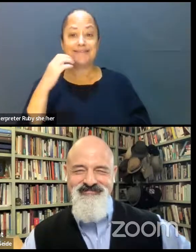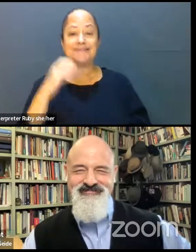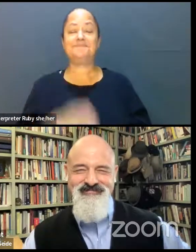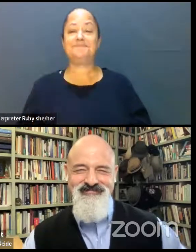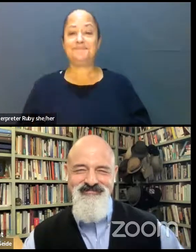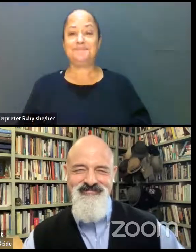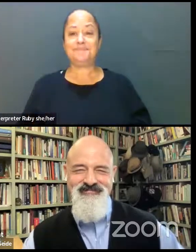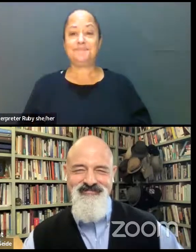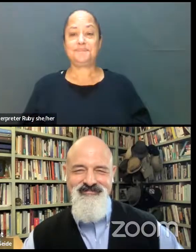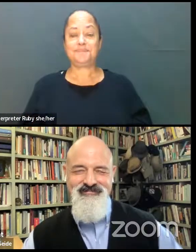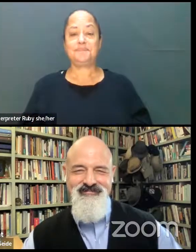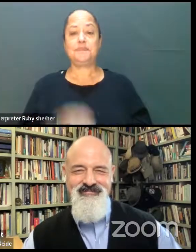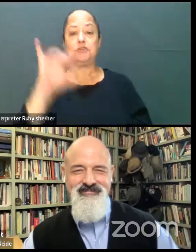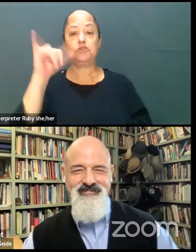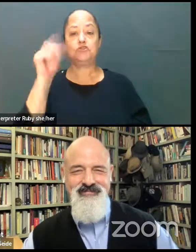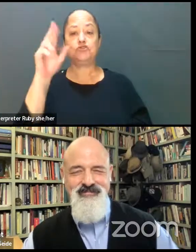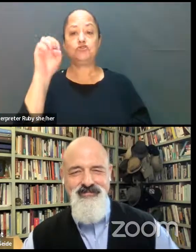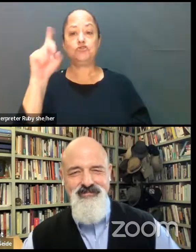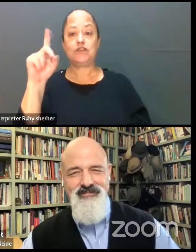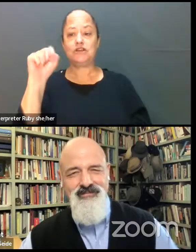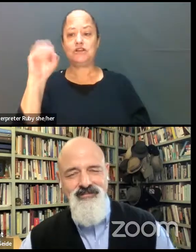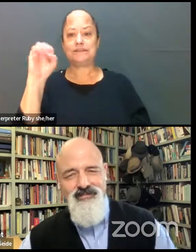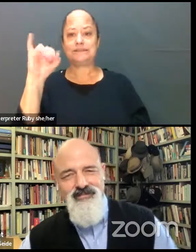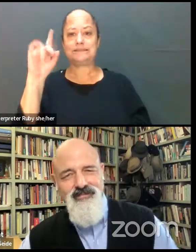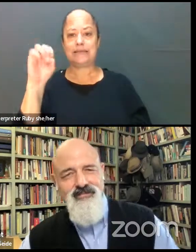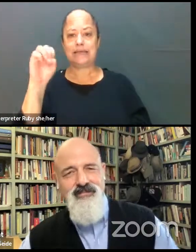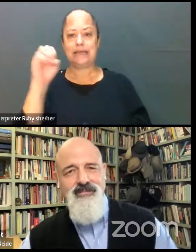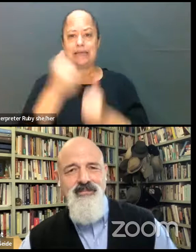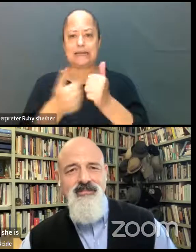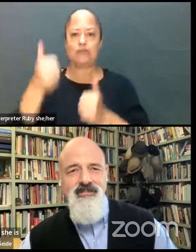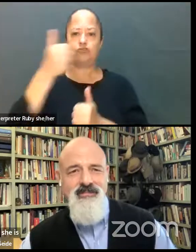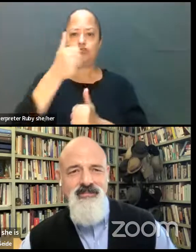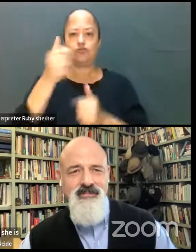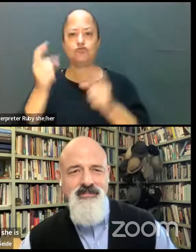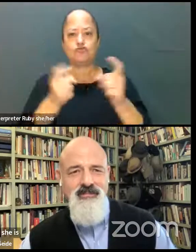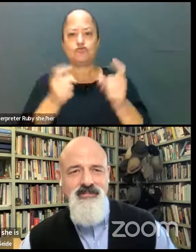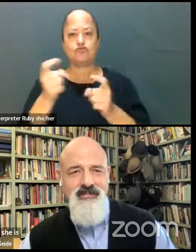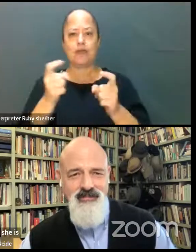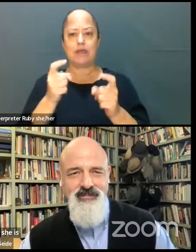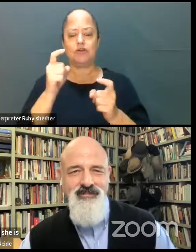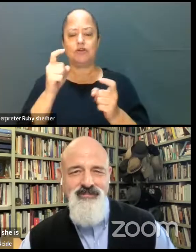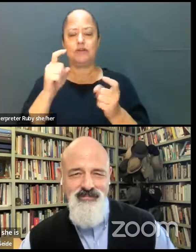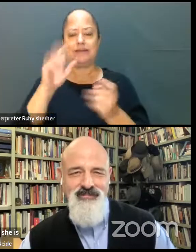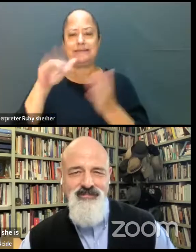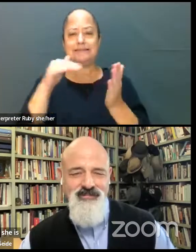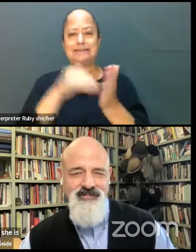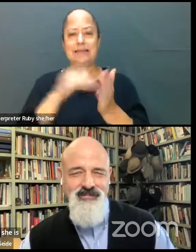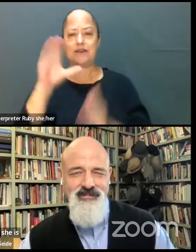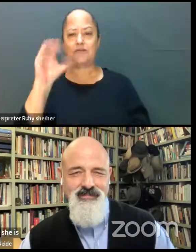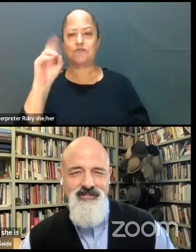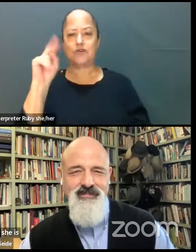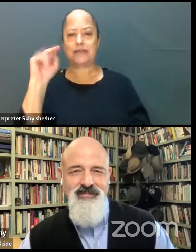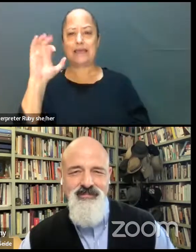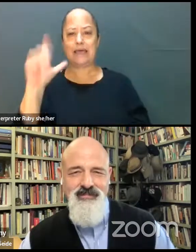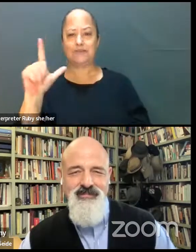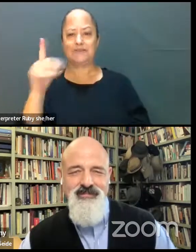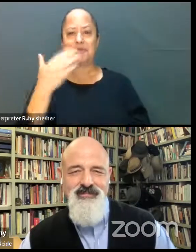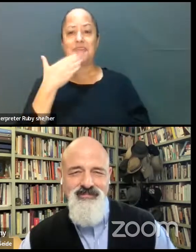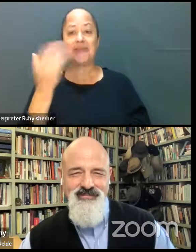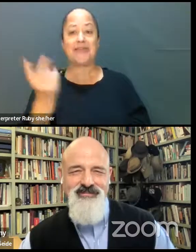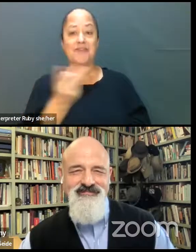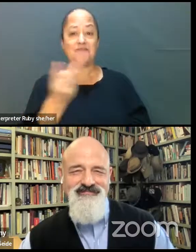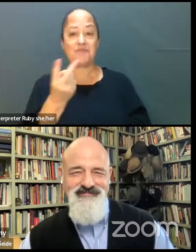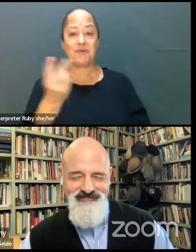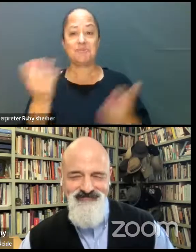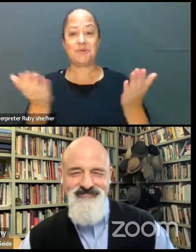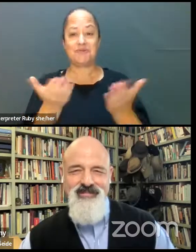And then on Jared's side, Executive Director at Council, Center for Council. Thank you both for being here and welcome.